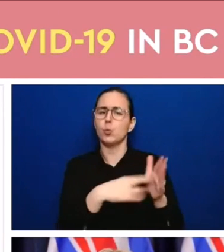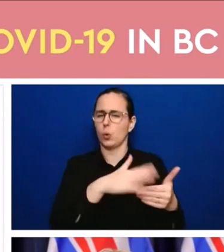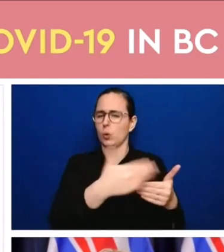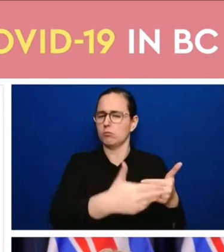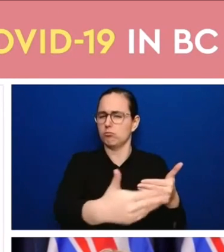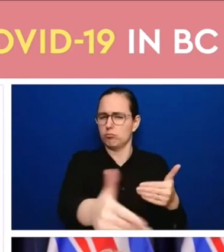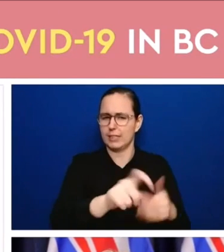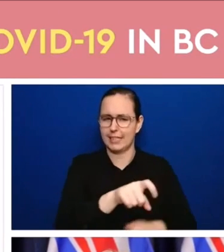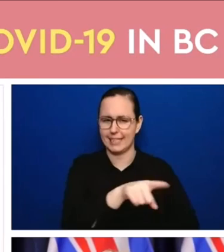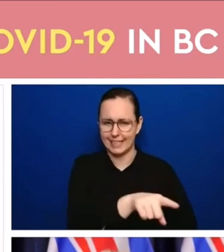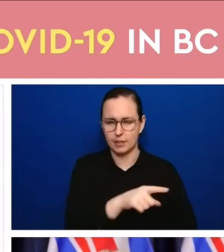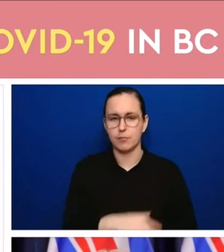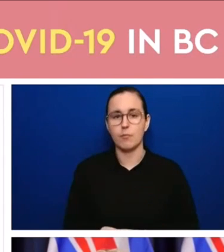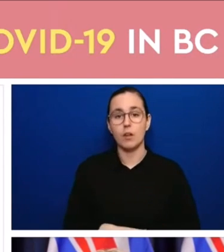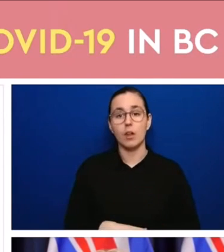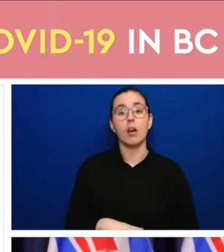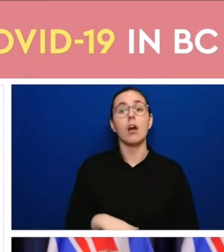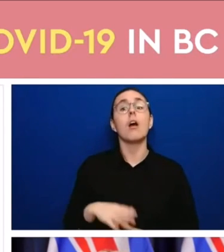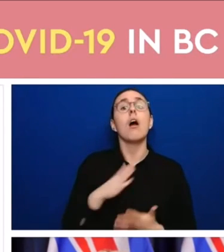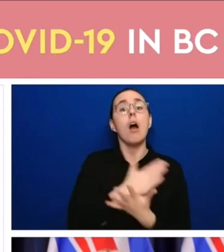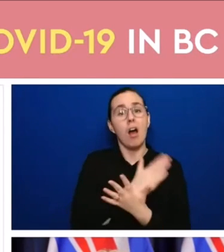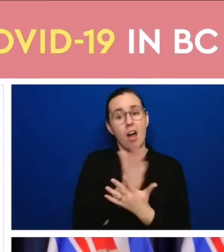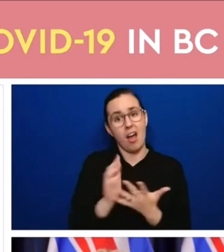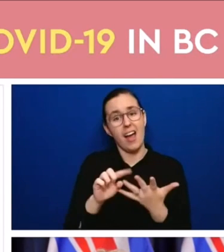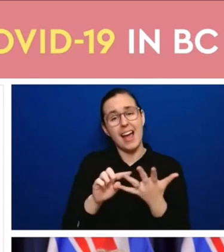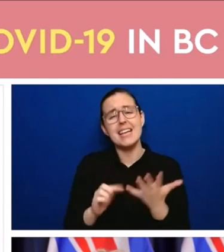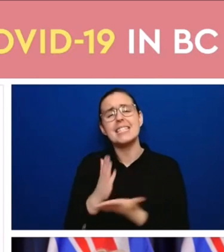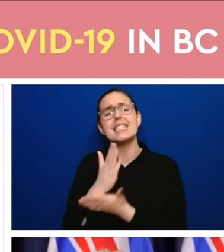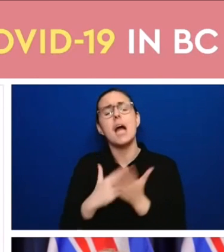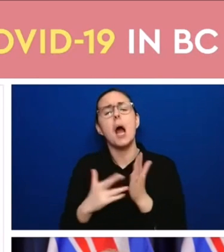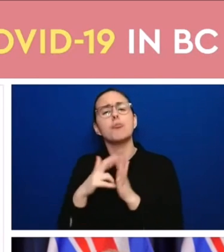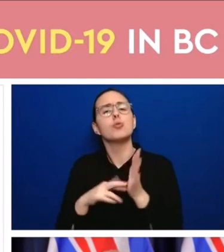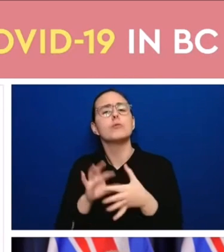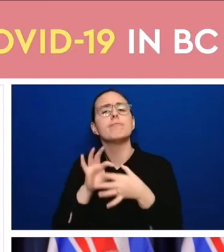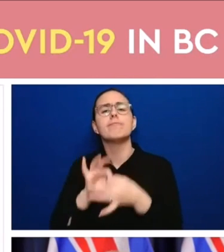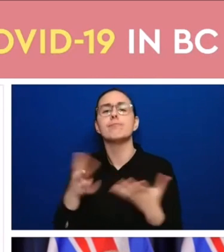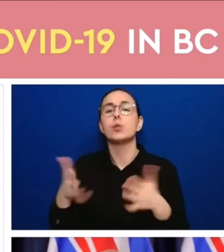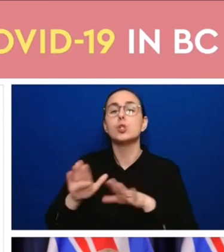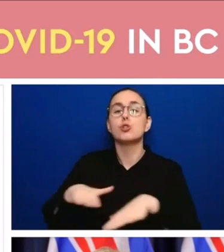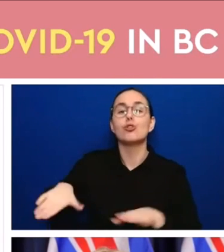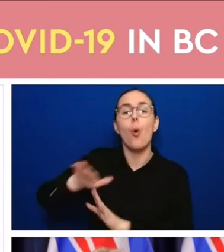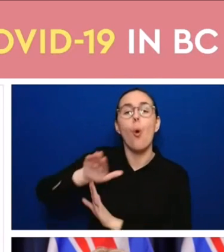camps orders that we will be reviewing as well as we move through the next month